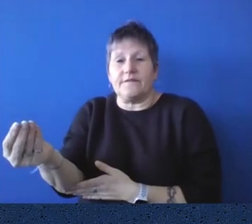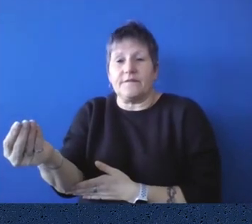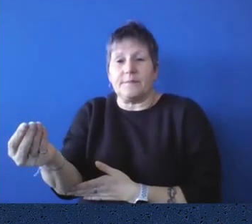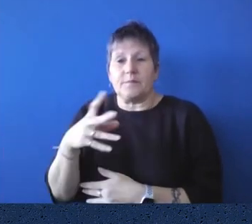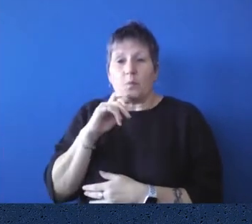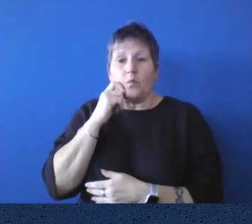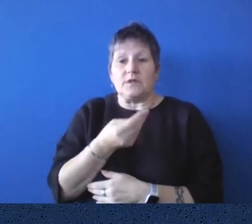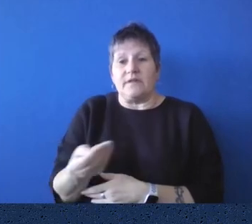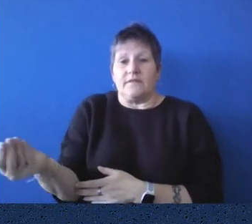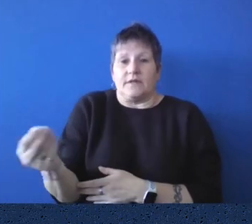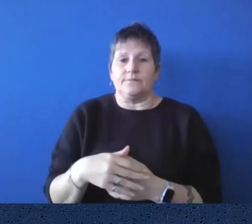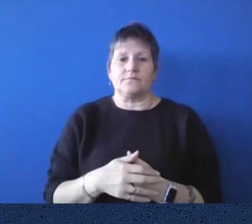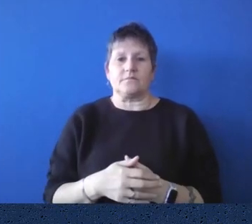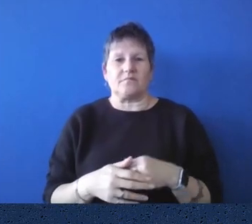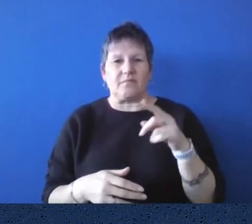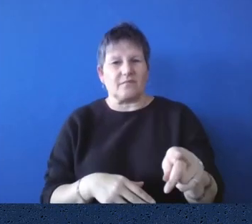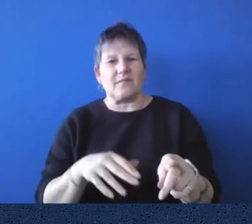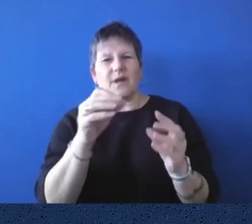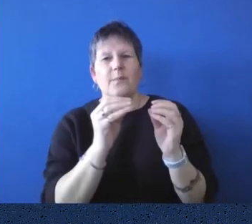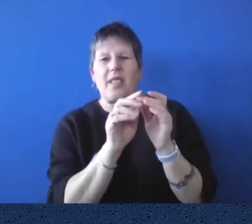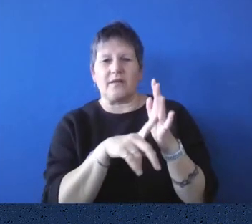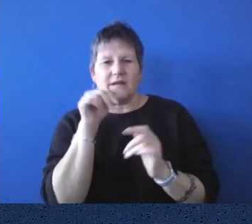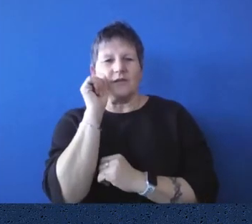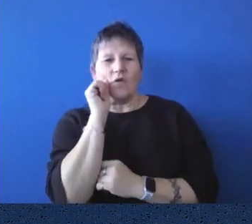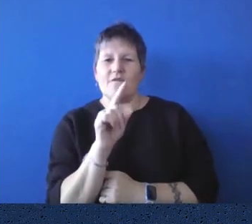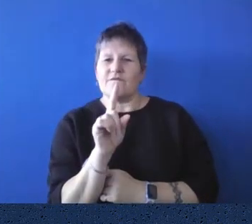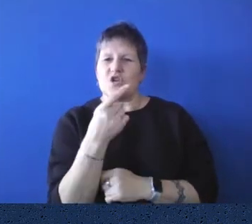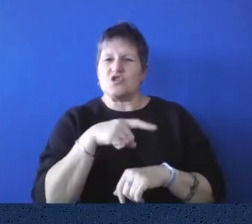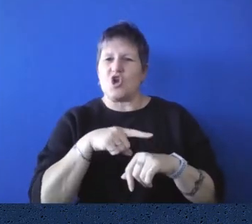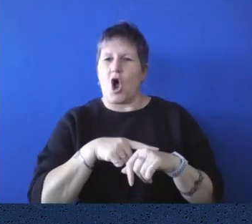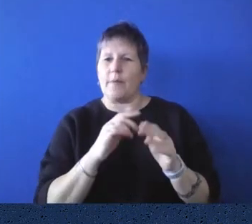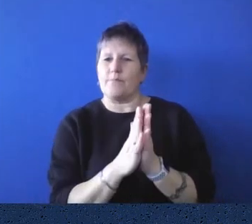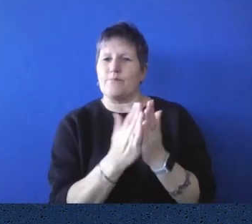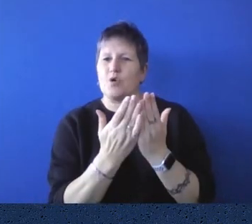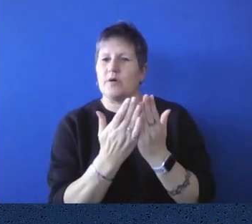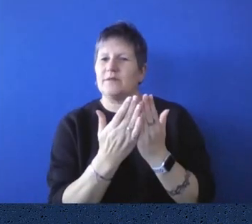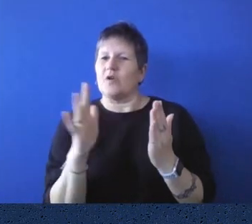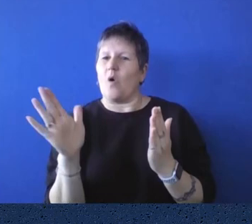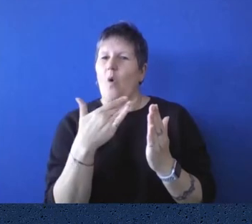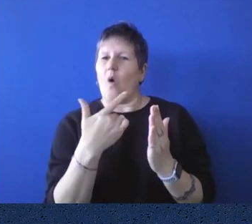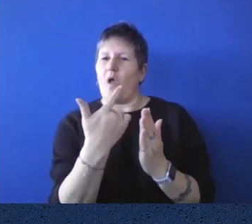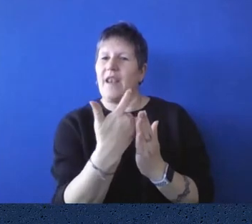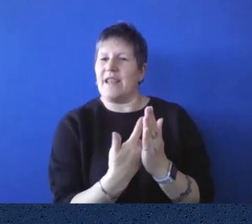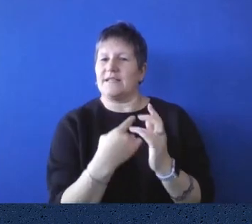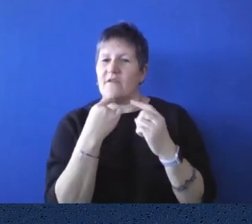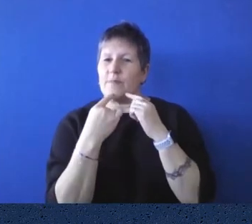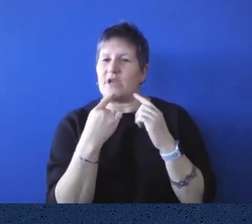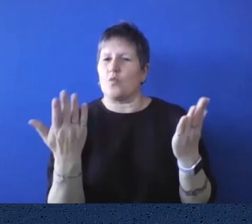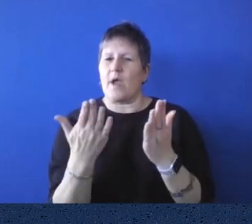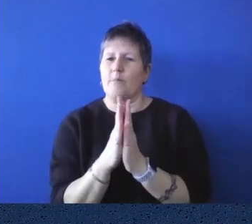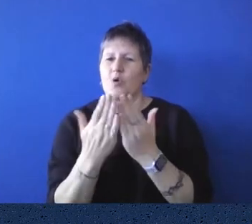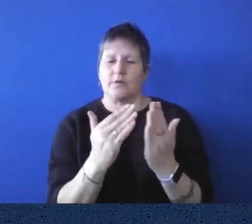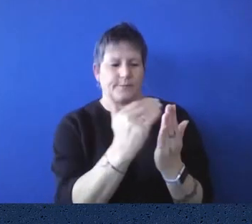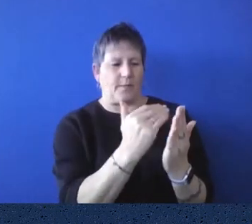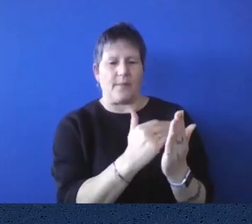mean, you, you showed us earlier that the first catalogue where everything's put into one book, uh, the library then